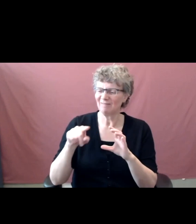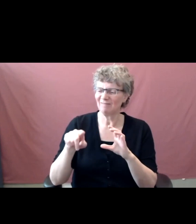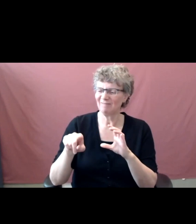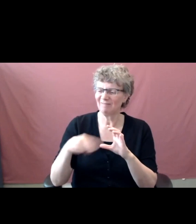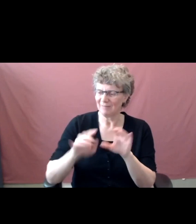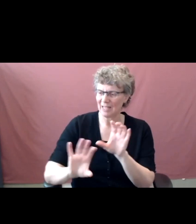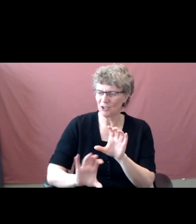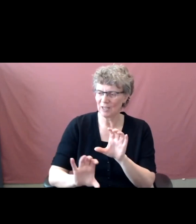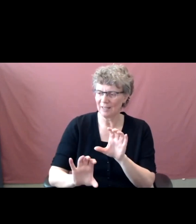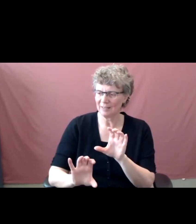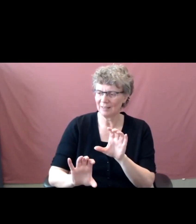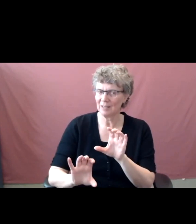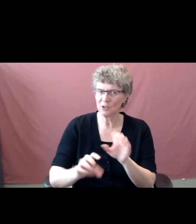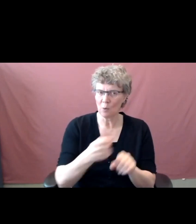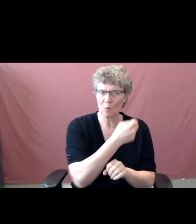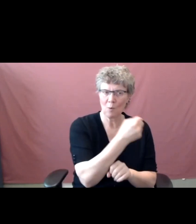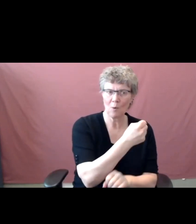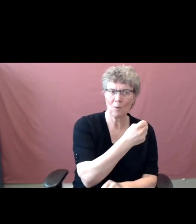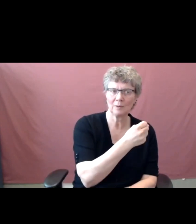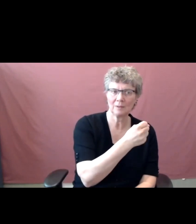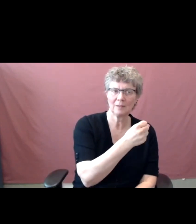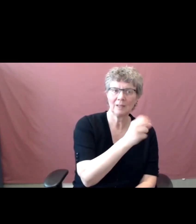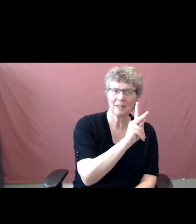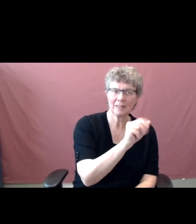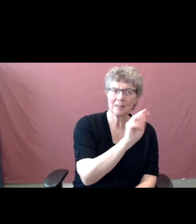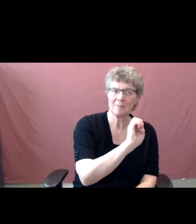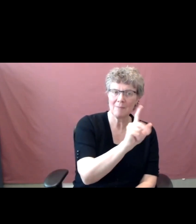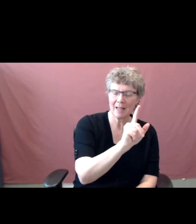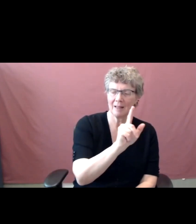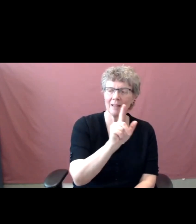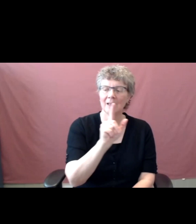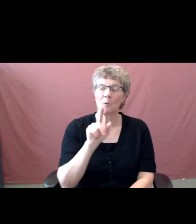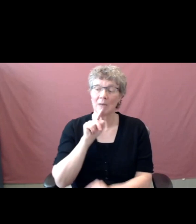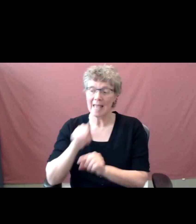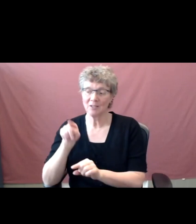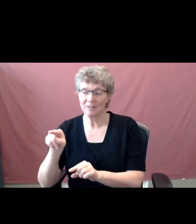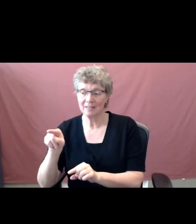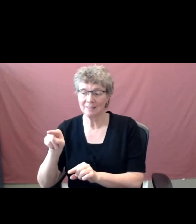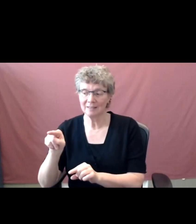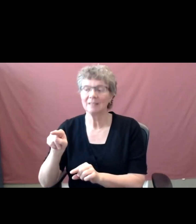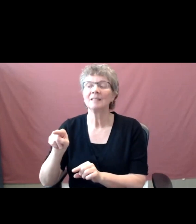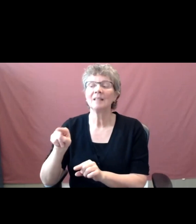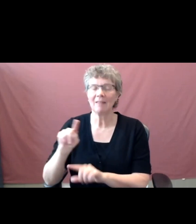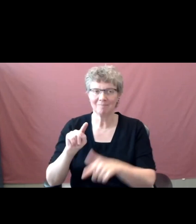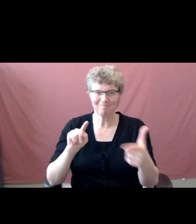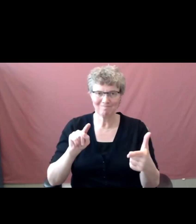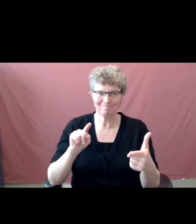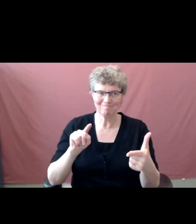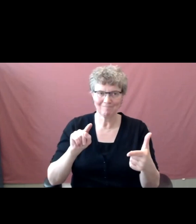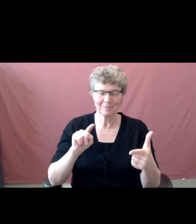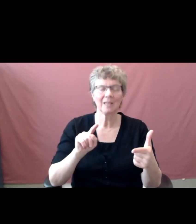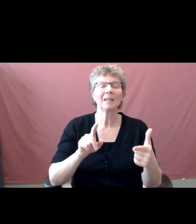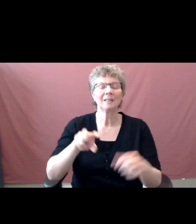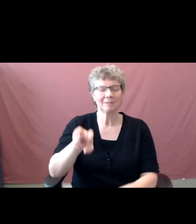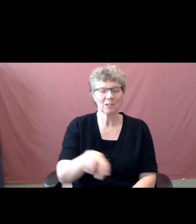IT services that will not be centralized? I.e., they will stay in the faculties and or other units like